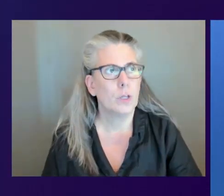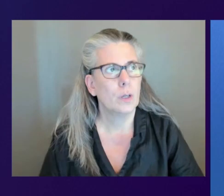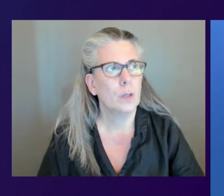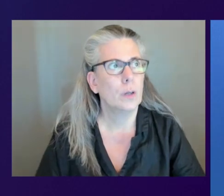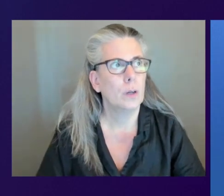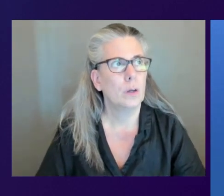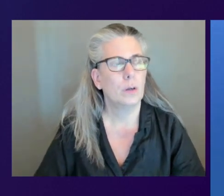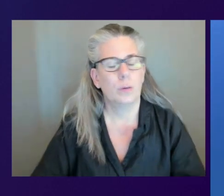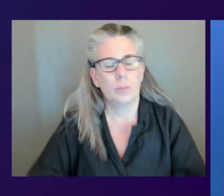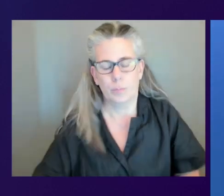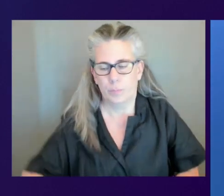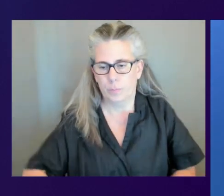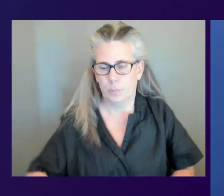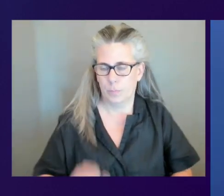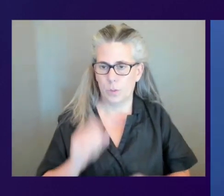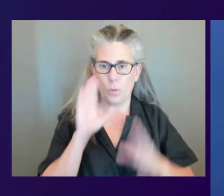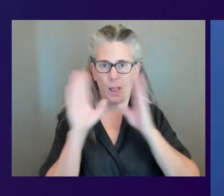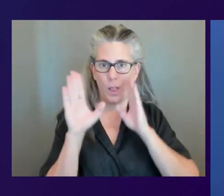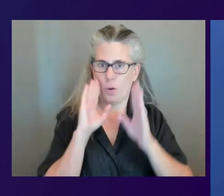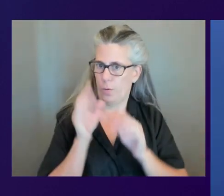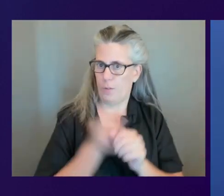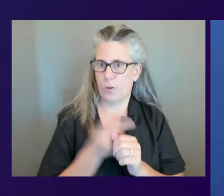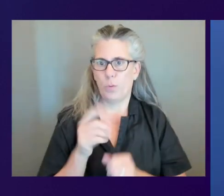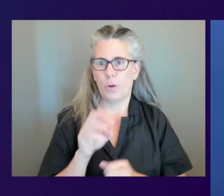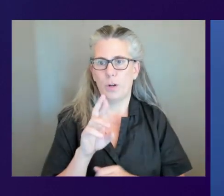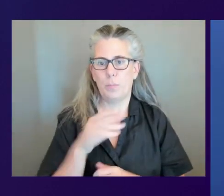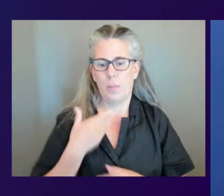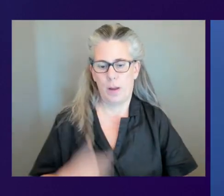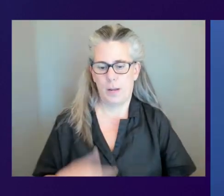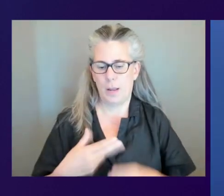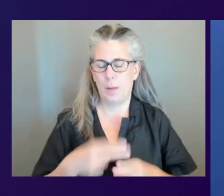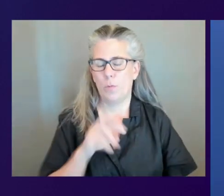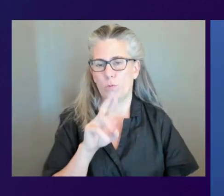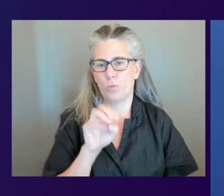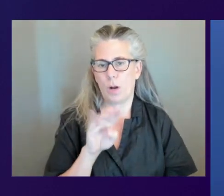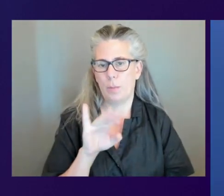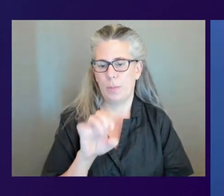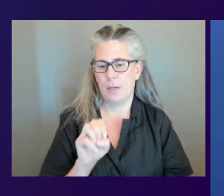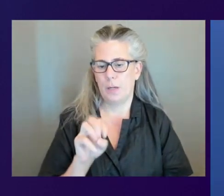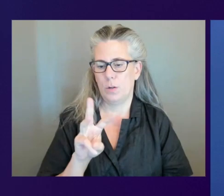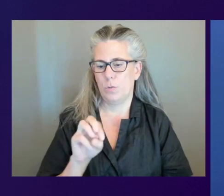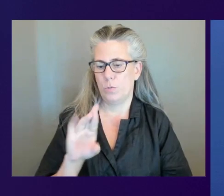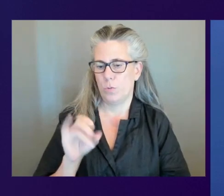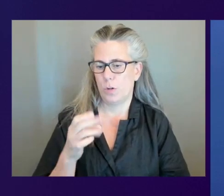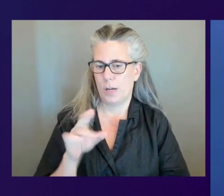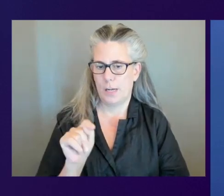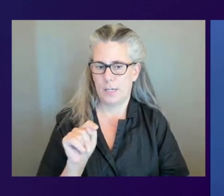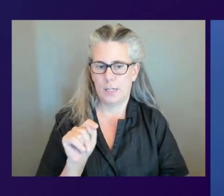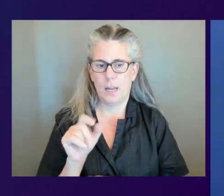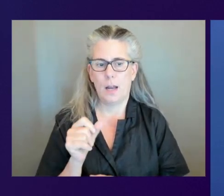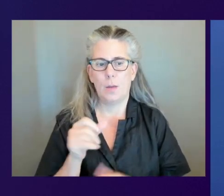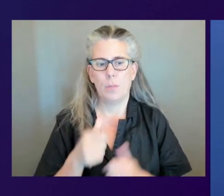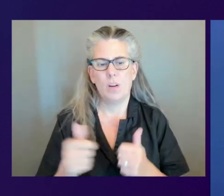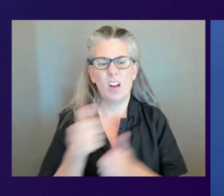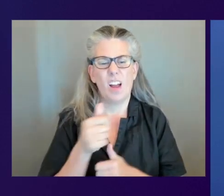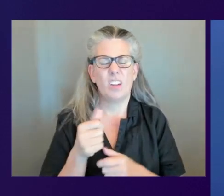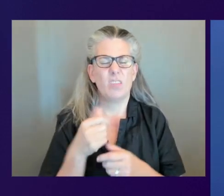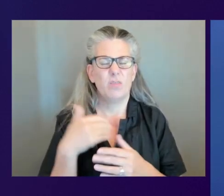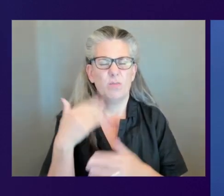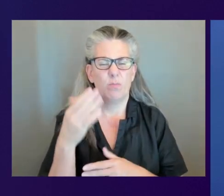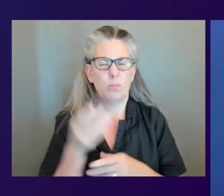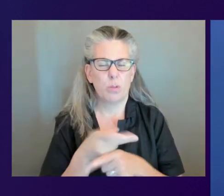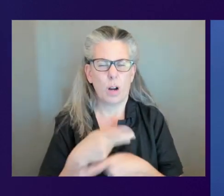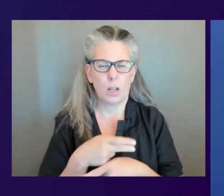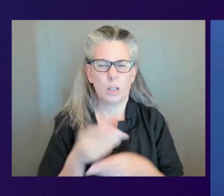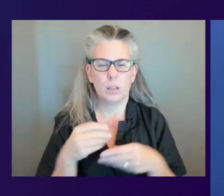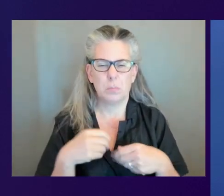Hi, everyone. My name is Robbie Wright. I'm the head of product marketing for AWS end user computing. Just want to take a few minutes to thank